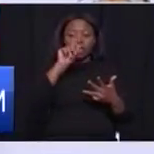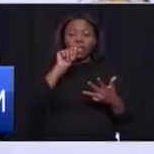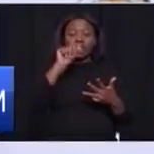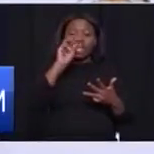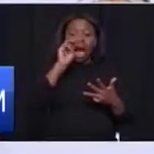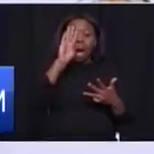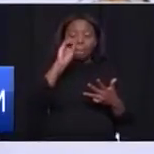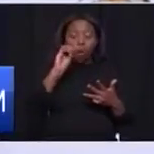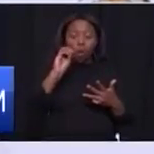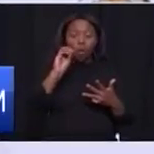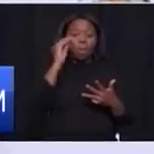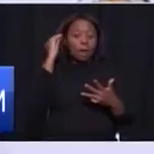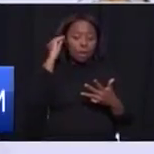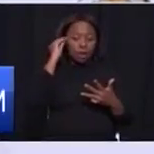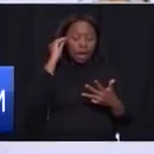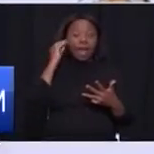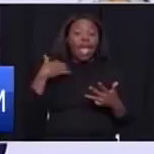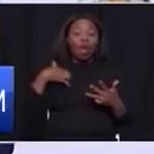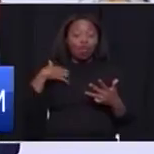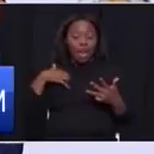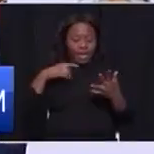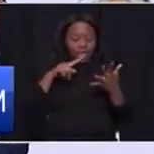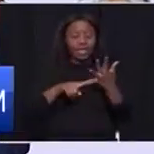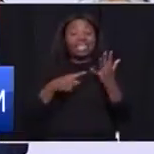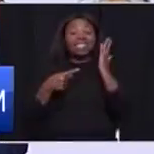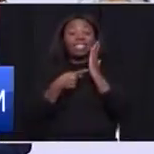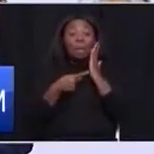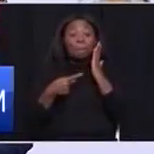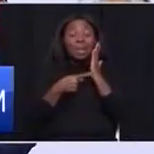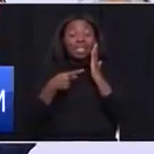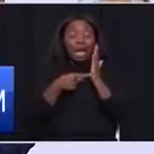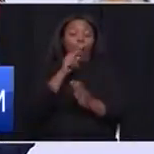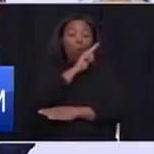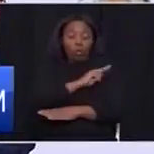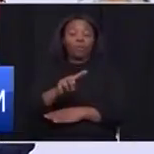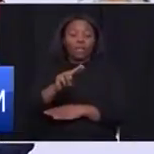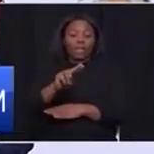Memorial in Akuruleni • Tembisa Hospital